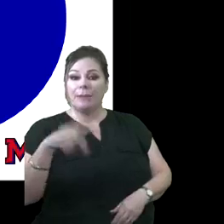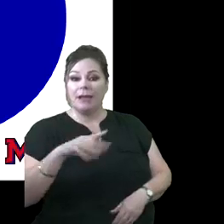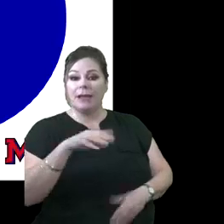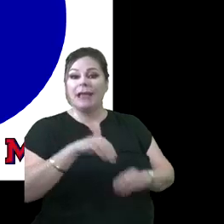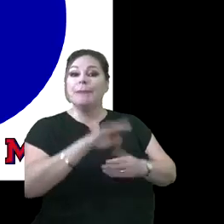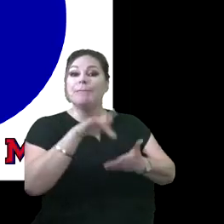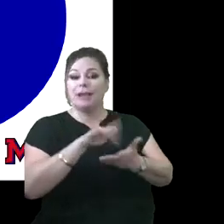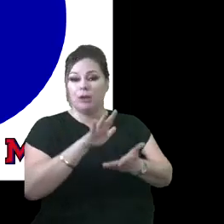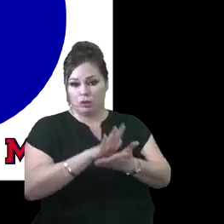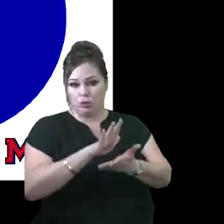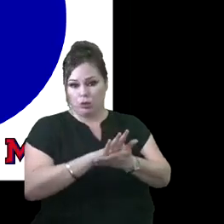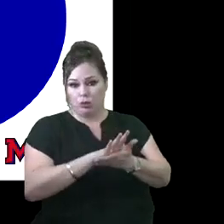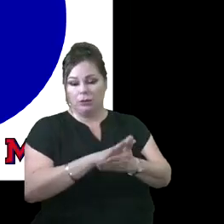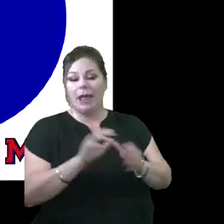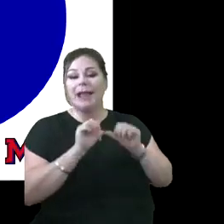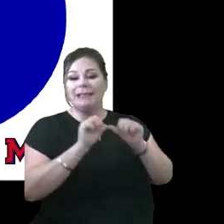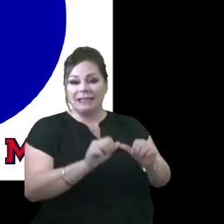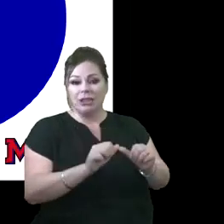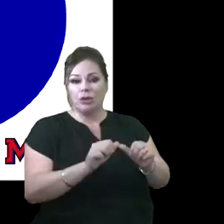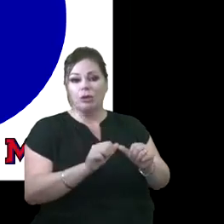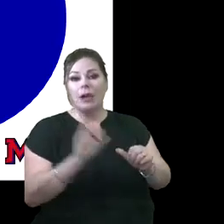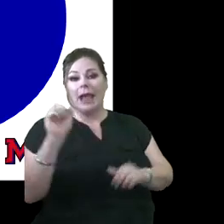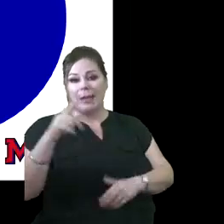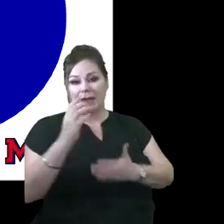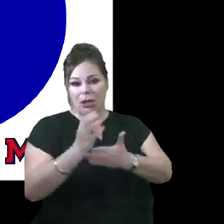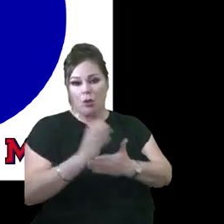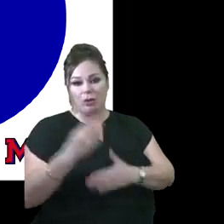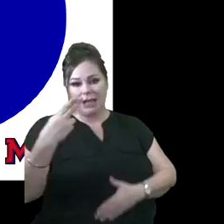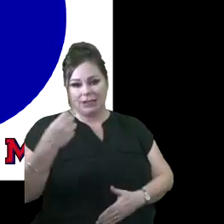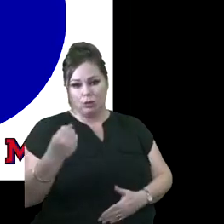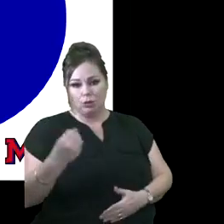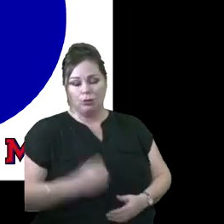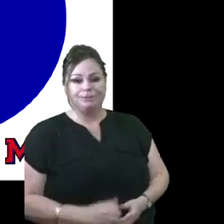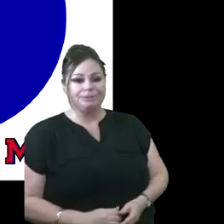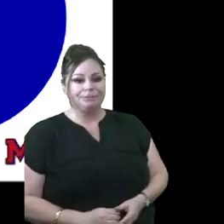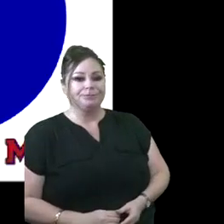middle school and the continuation of advanced placement courses in the high school.